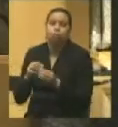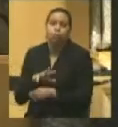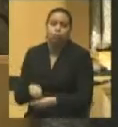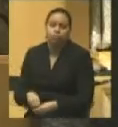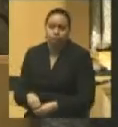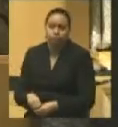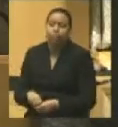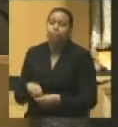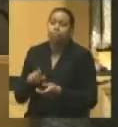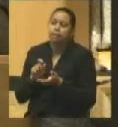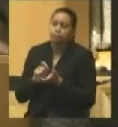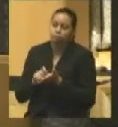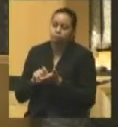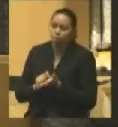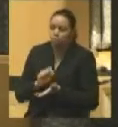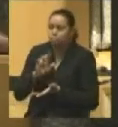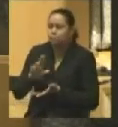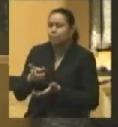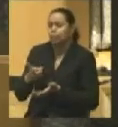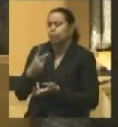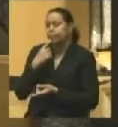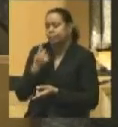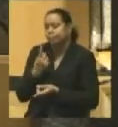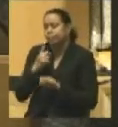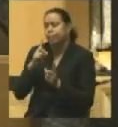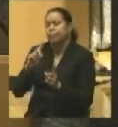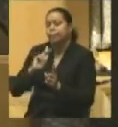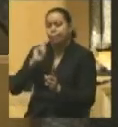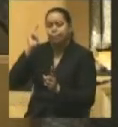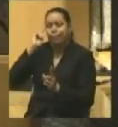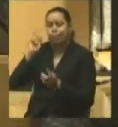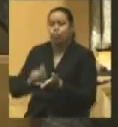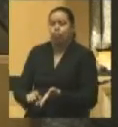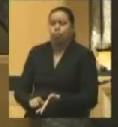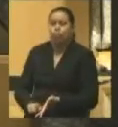He wrote two of his most famous pieces of lethal political pamphleteering.